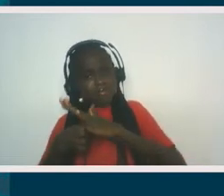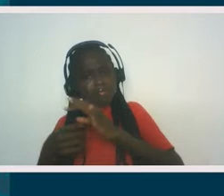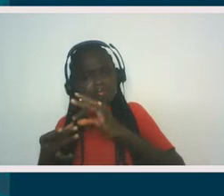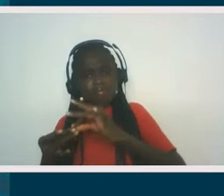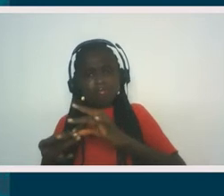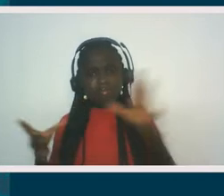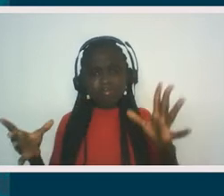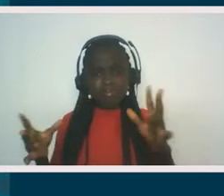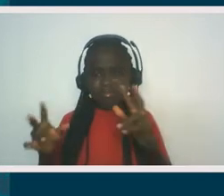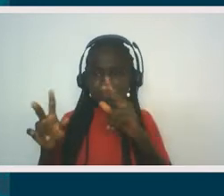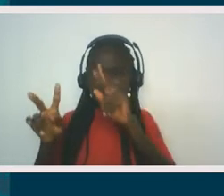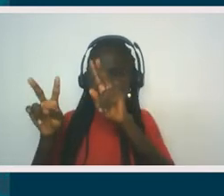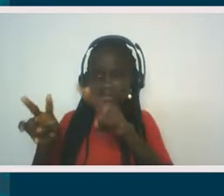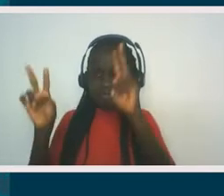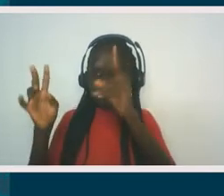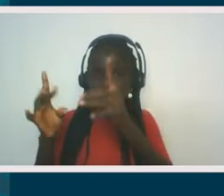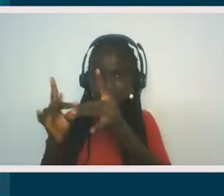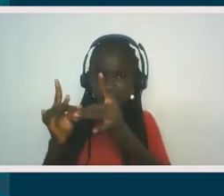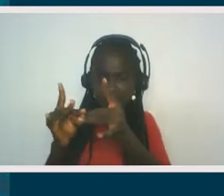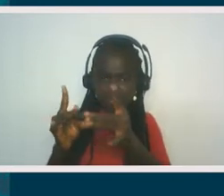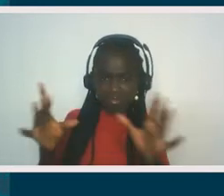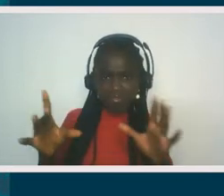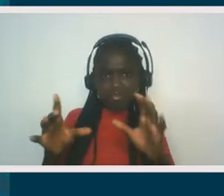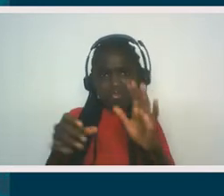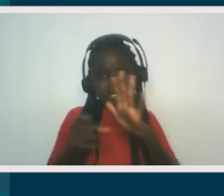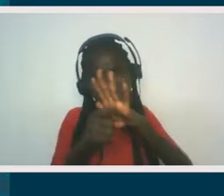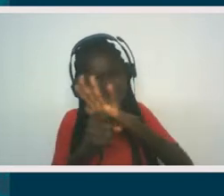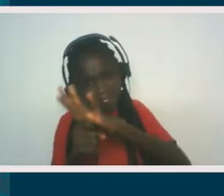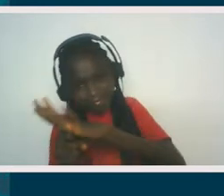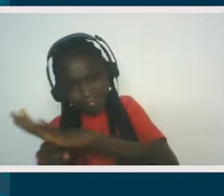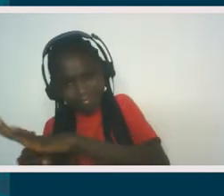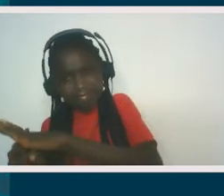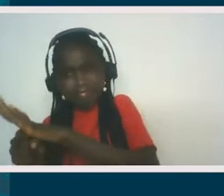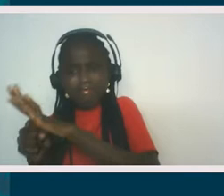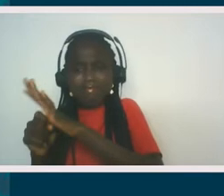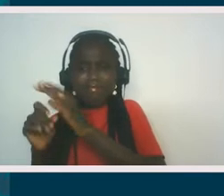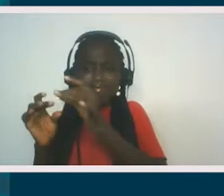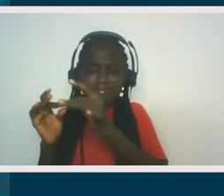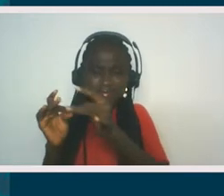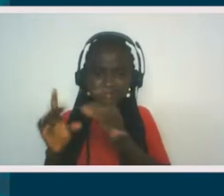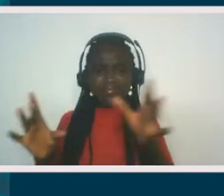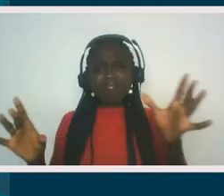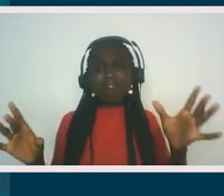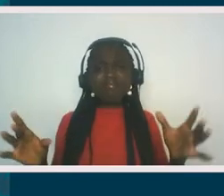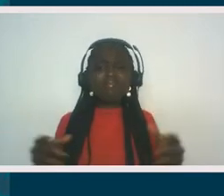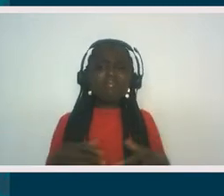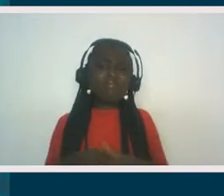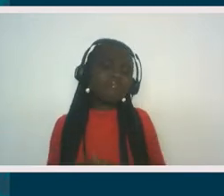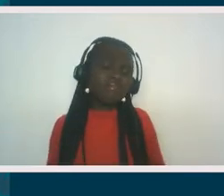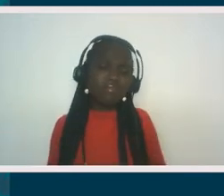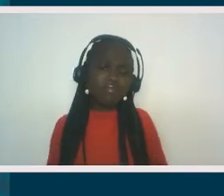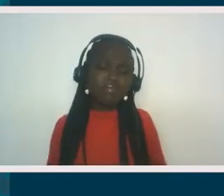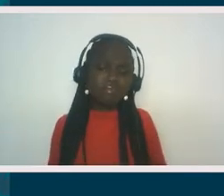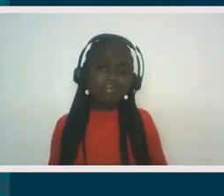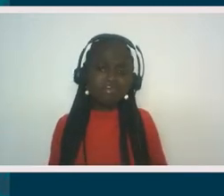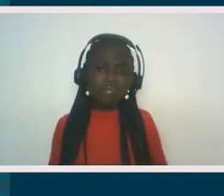process of, uh, domination and oppression. Um, you know, and, and there, it